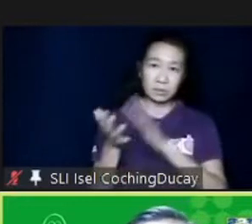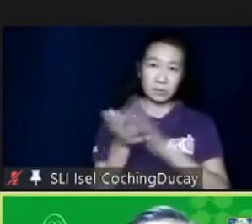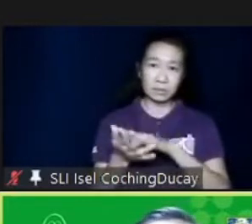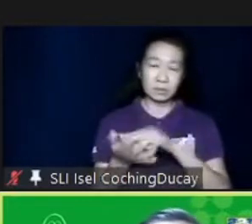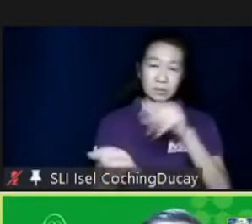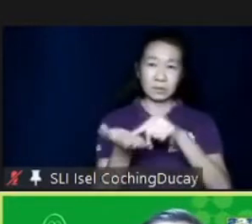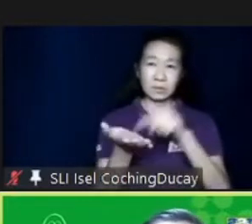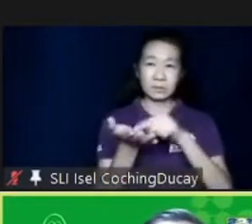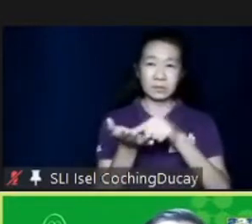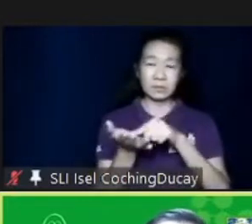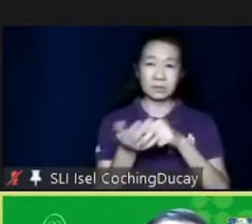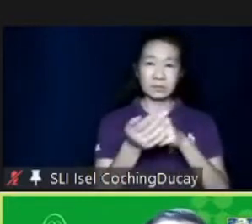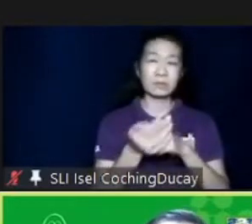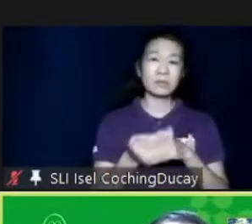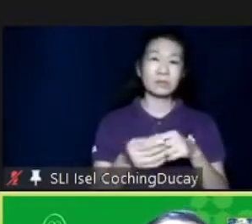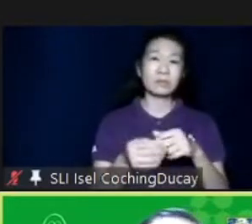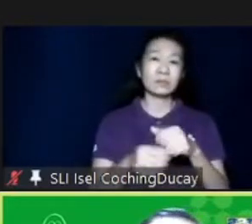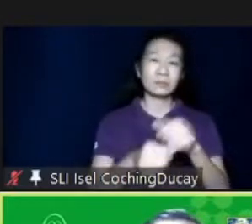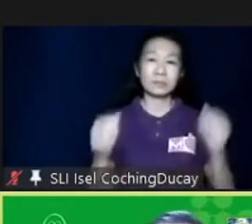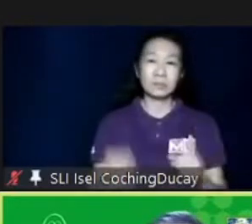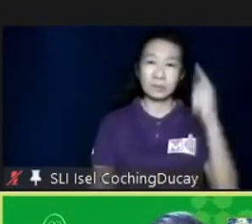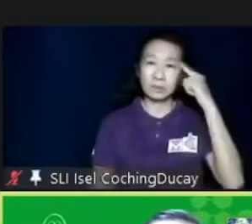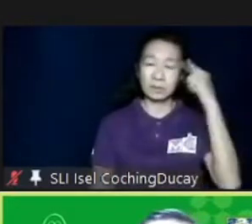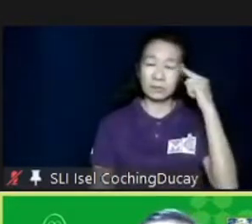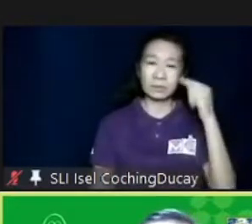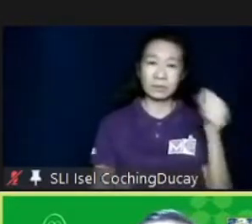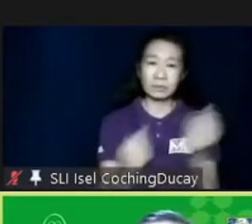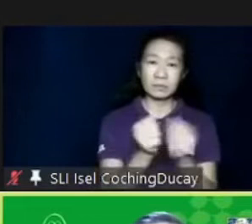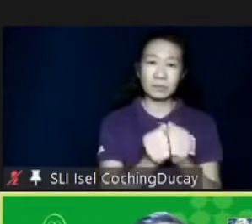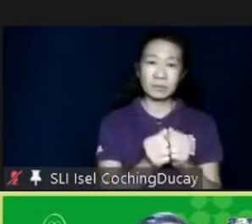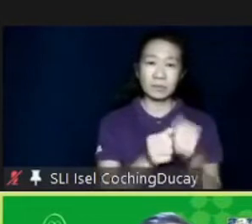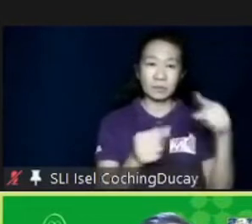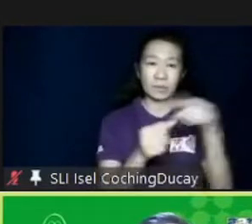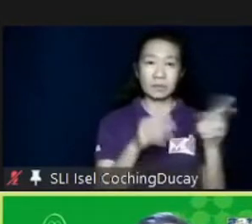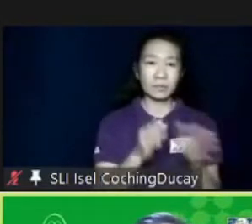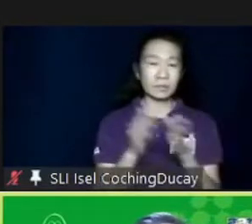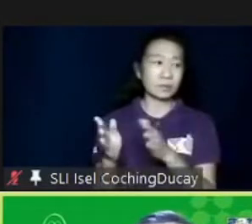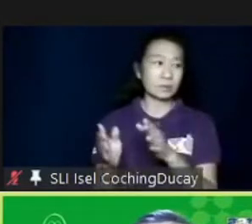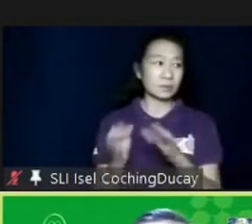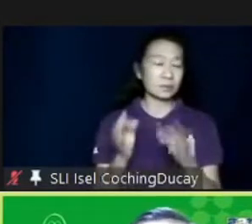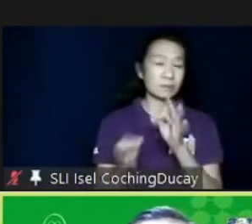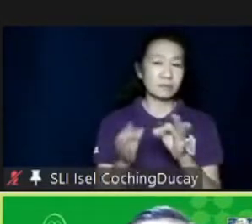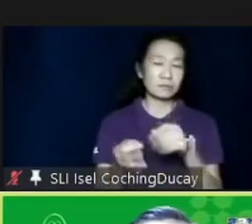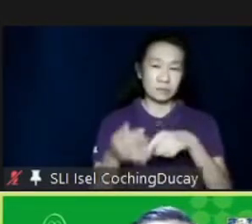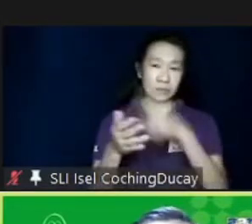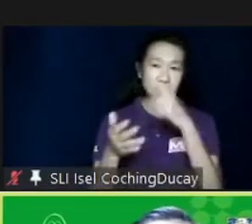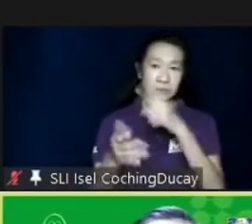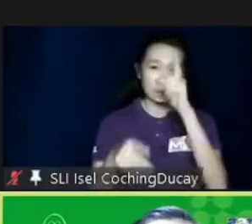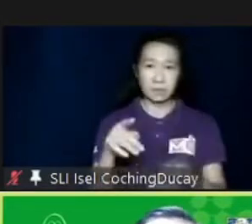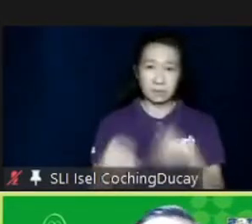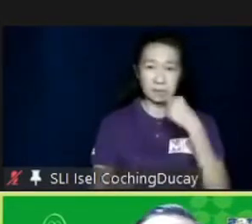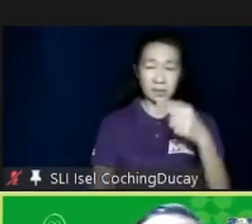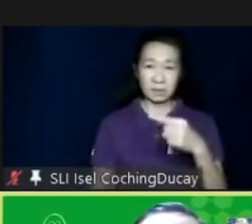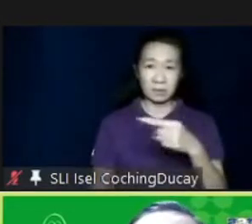areas that have to be considered when you plan. So, sometimes you cannot just say